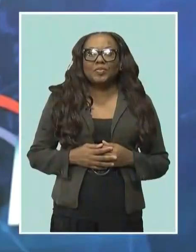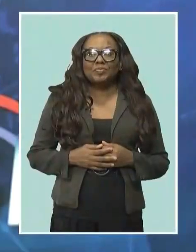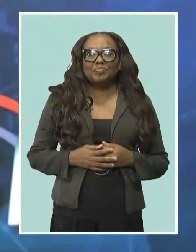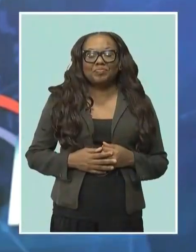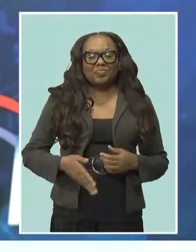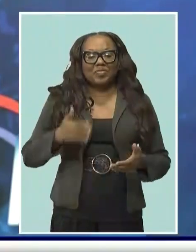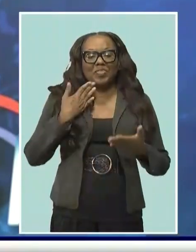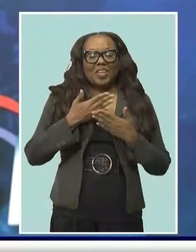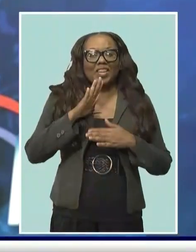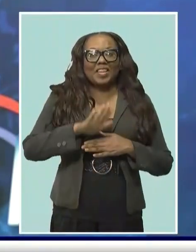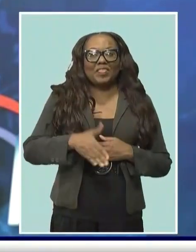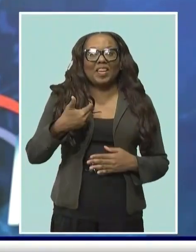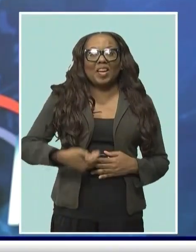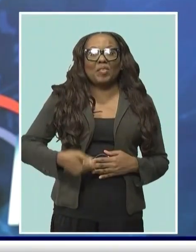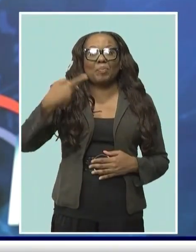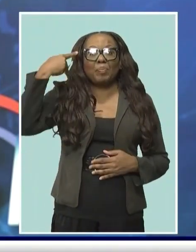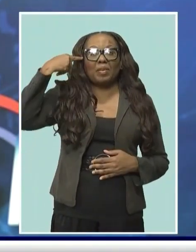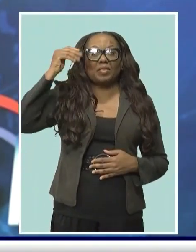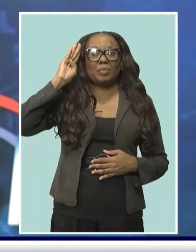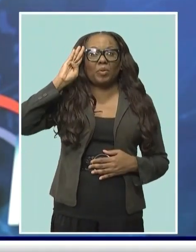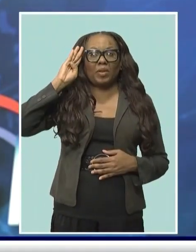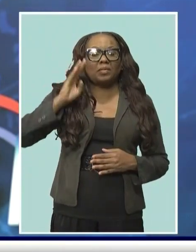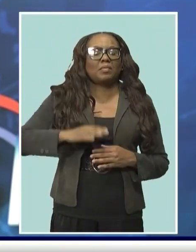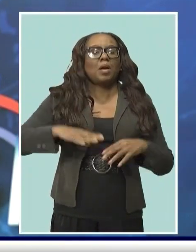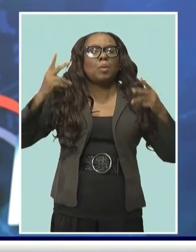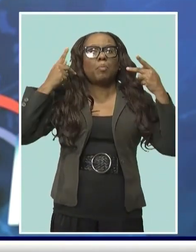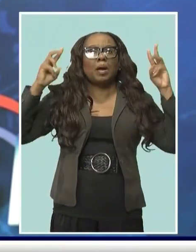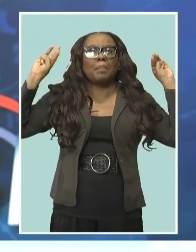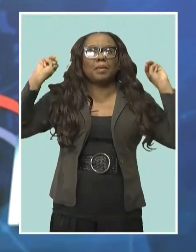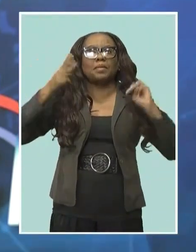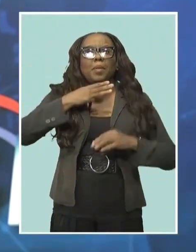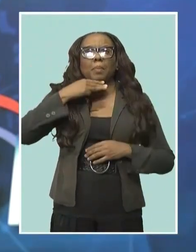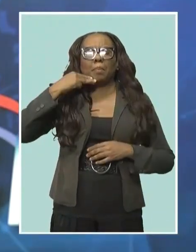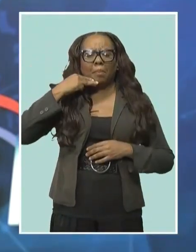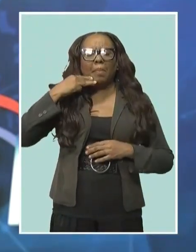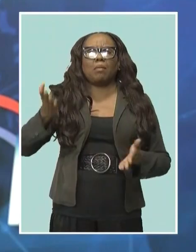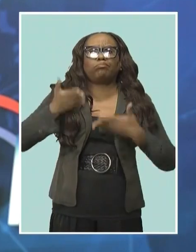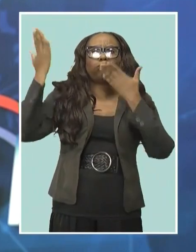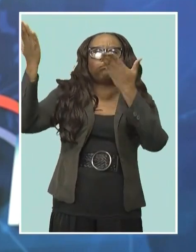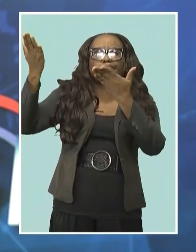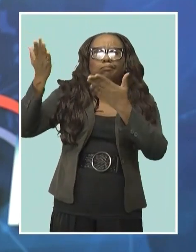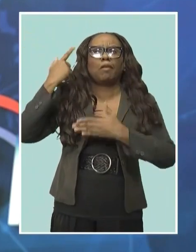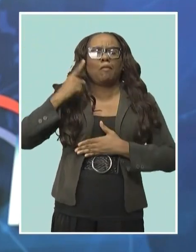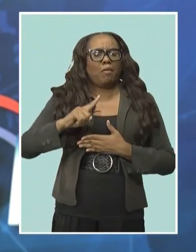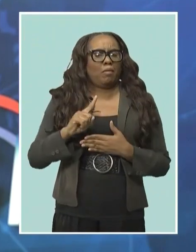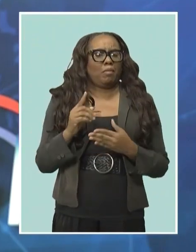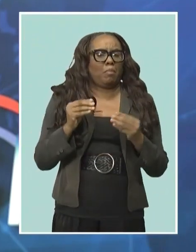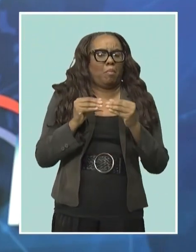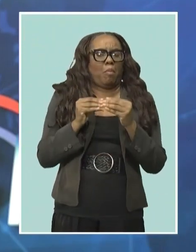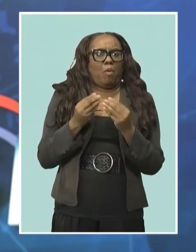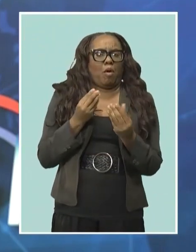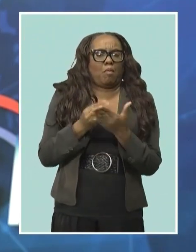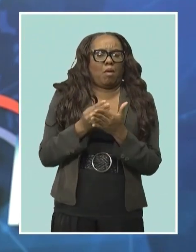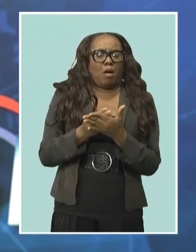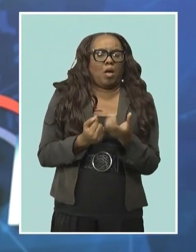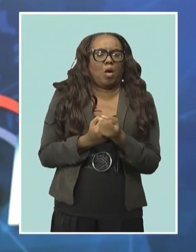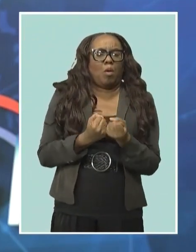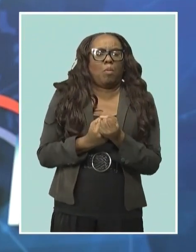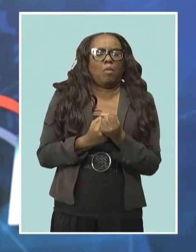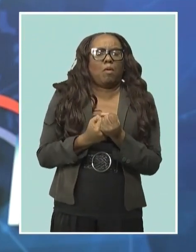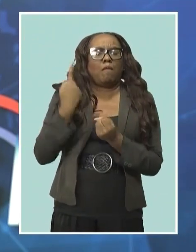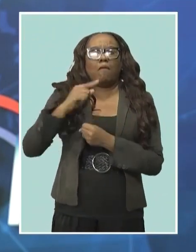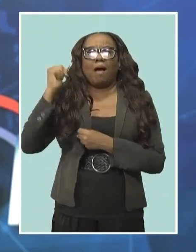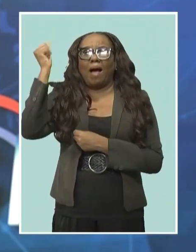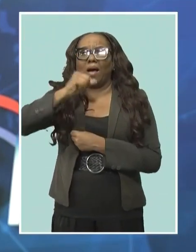Good evening, I'm Pearson Bowen. Prime Minister Mia Amal Motley has put forward a proposal for financial support to connect the